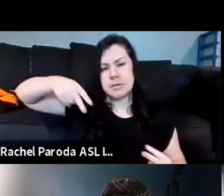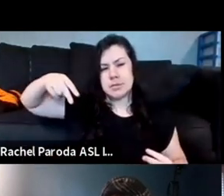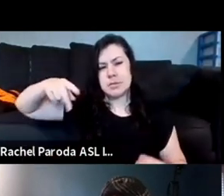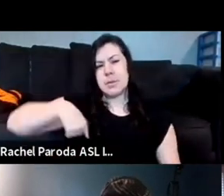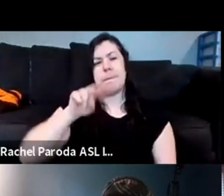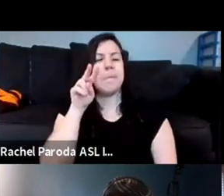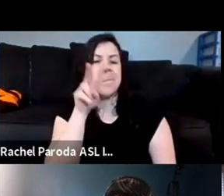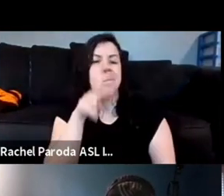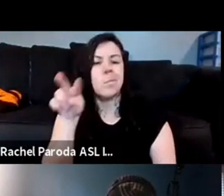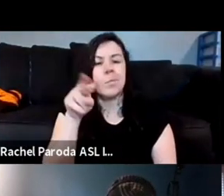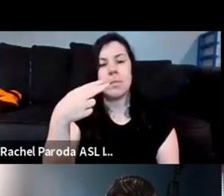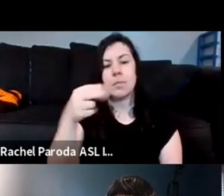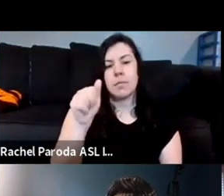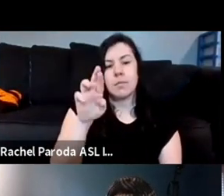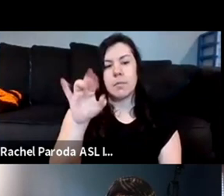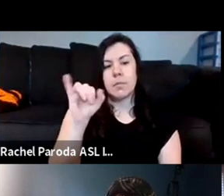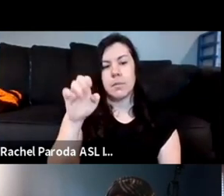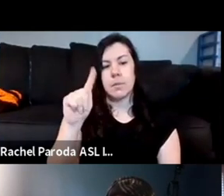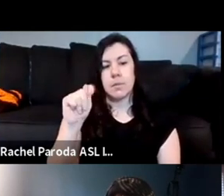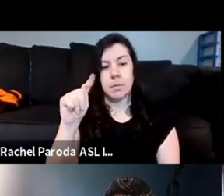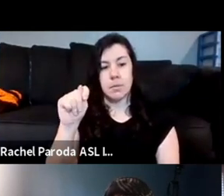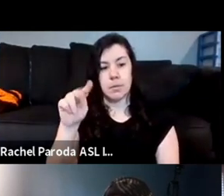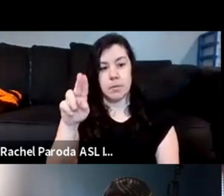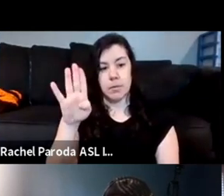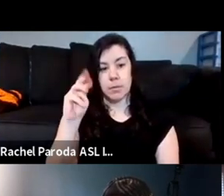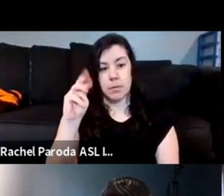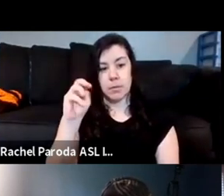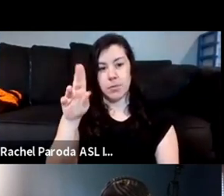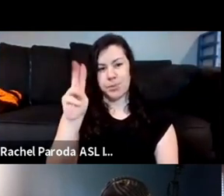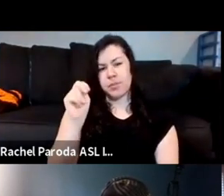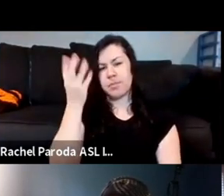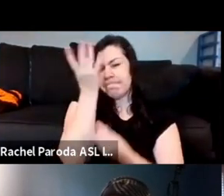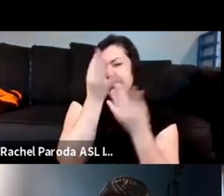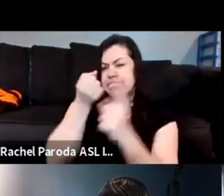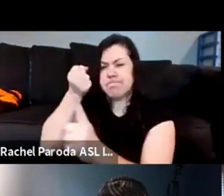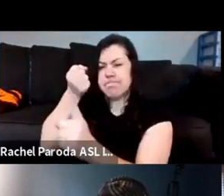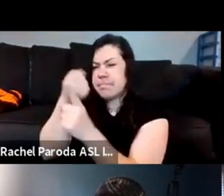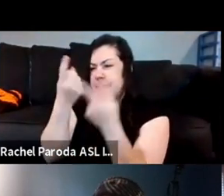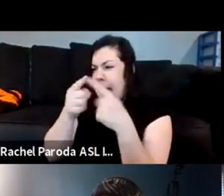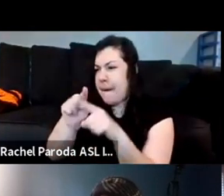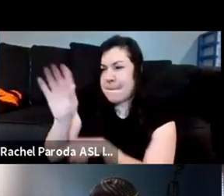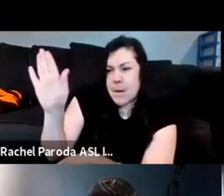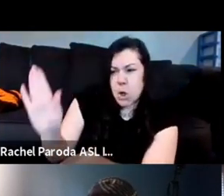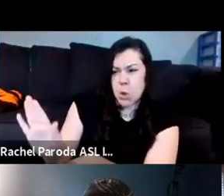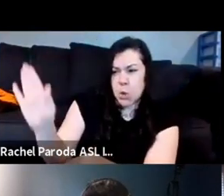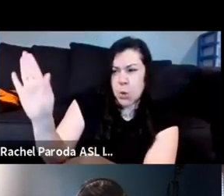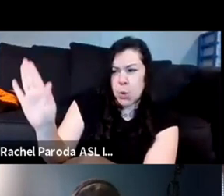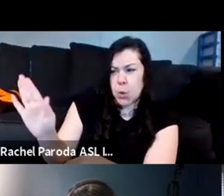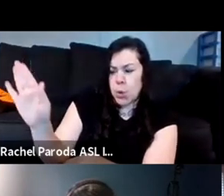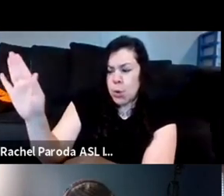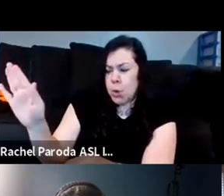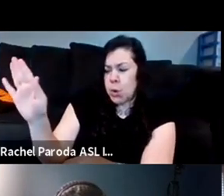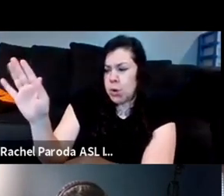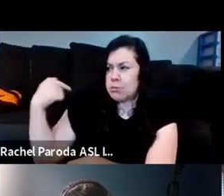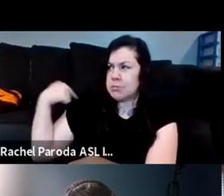of the trauma that was bestowed on her and i'm thinking about us as daughters